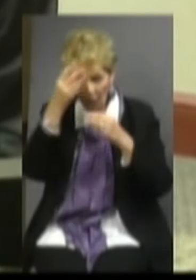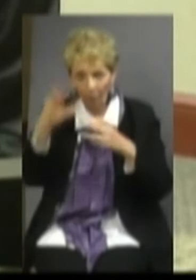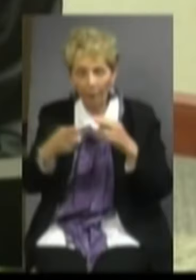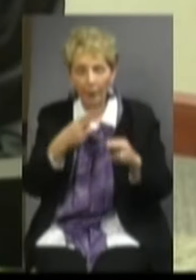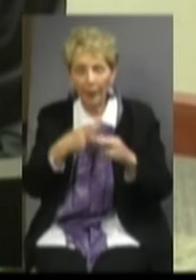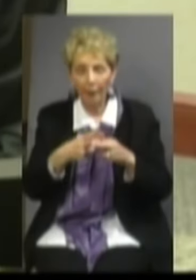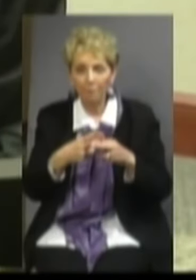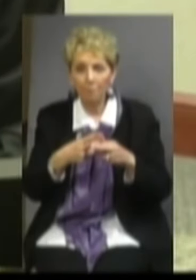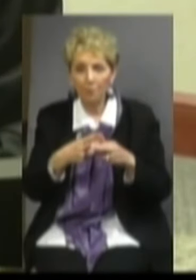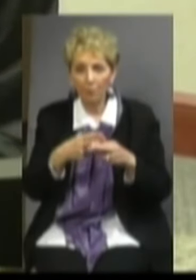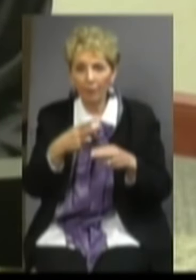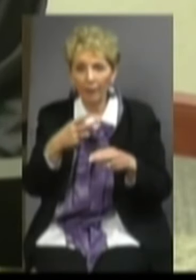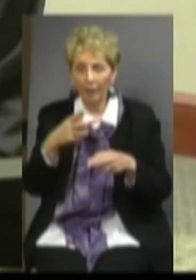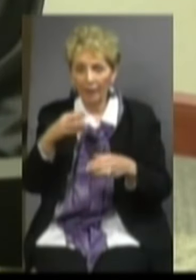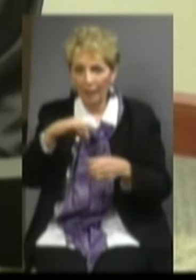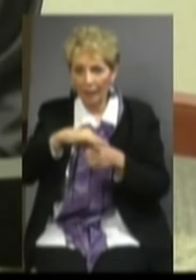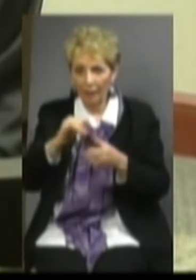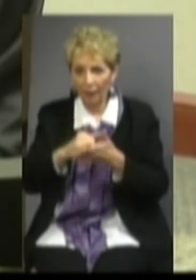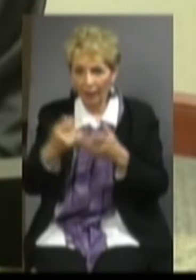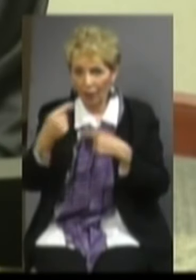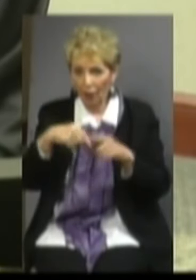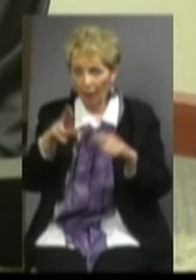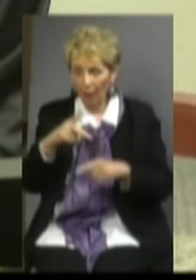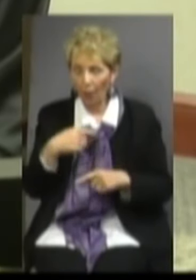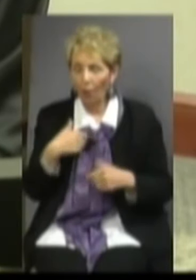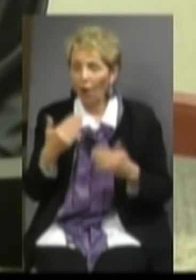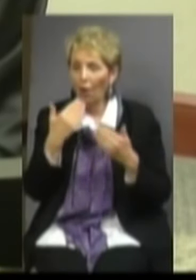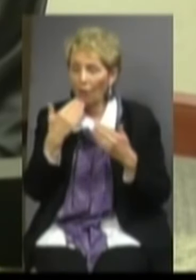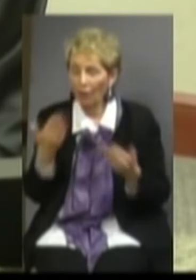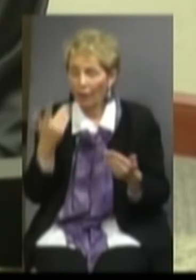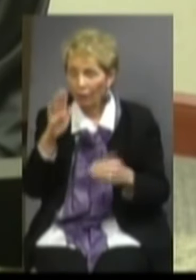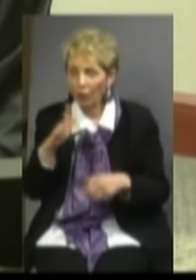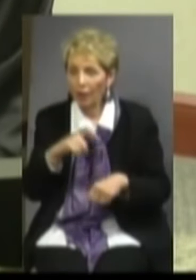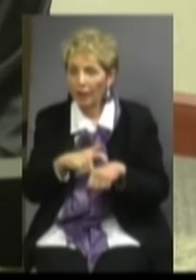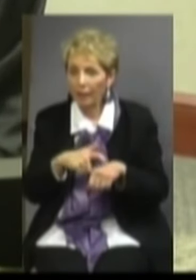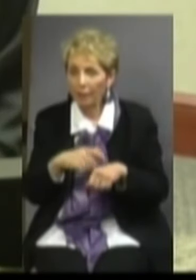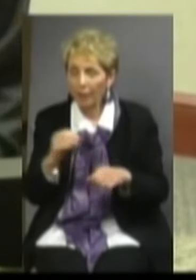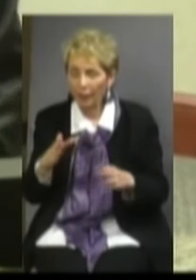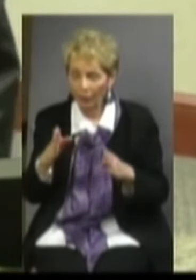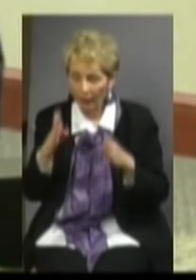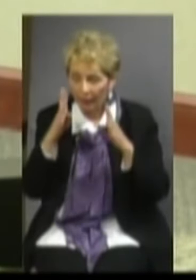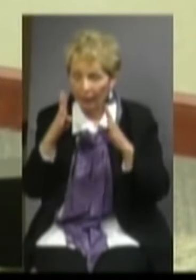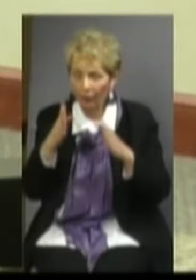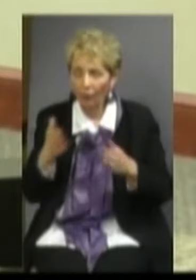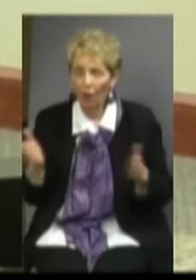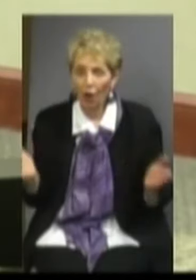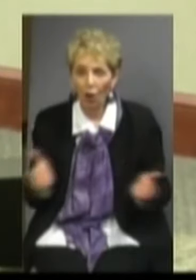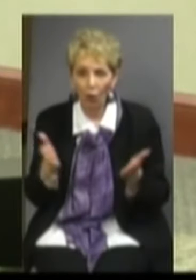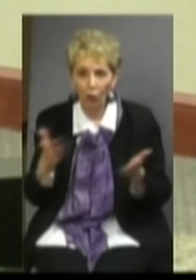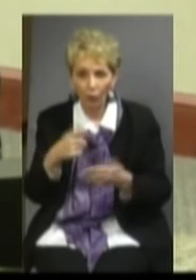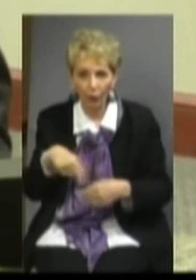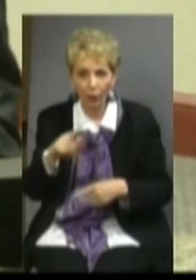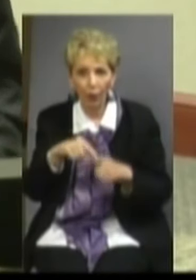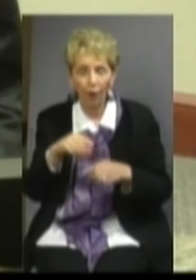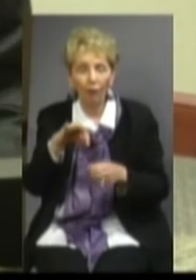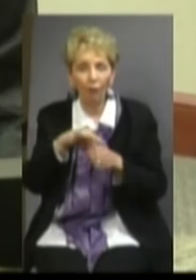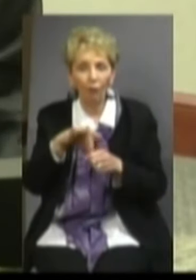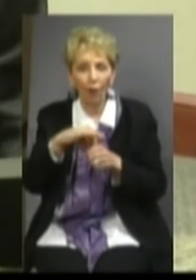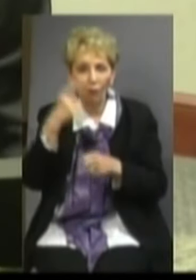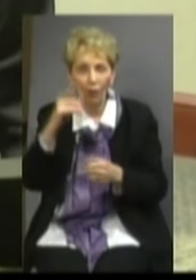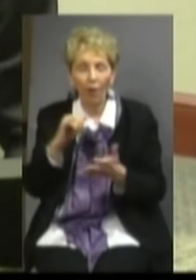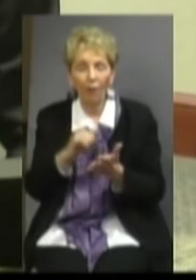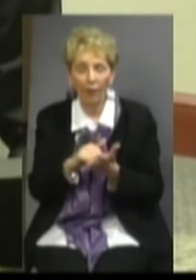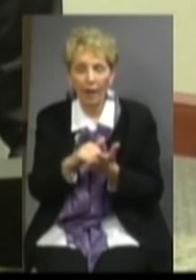the primary election that is coming up. I want to thank you this evening for your time and attention, and I would urge you to vote for